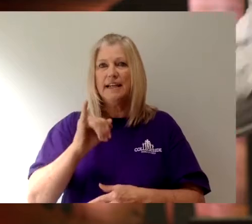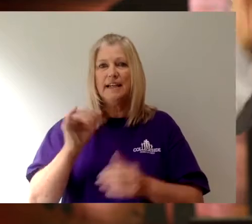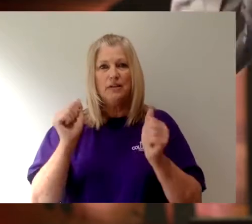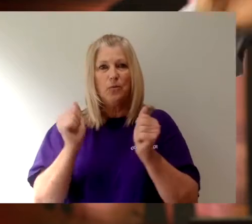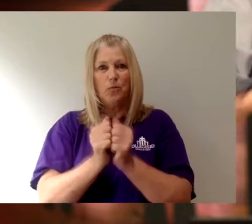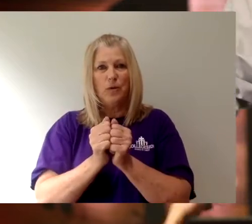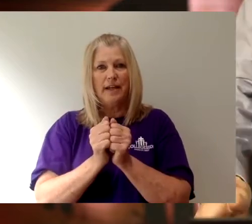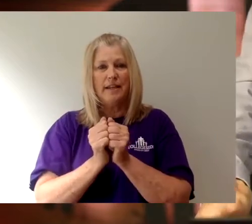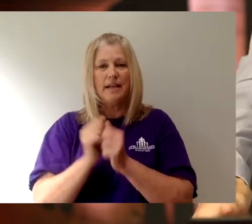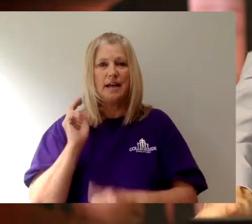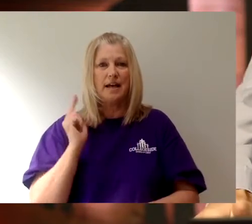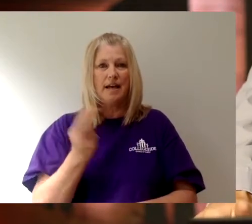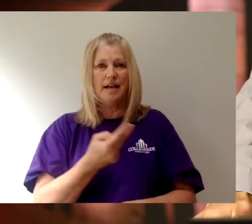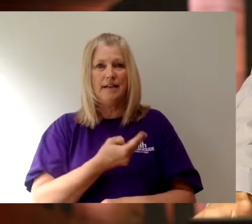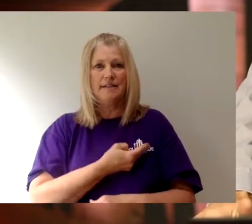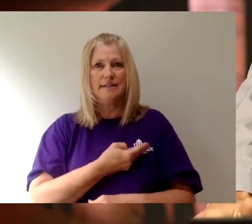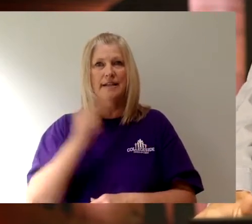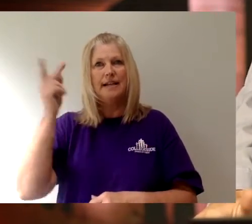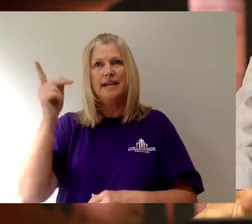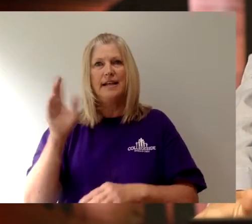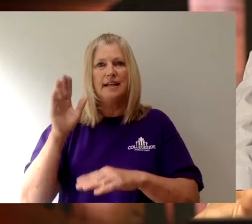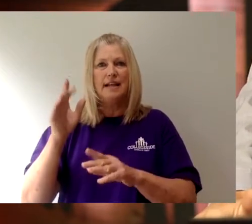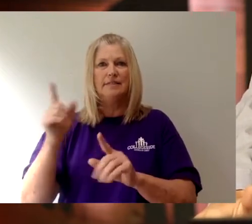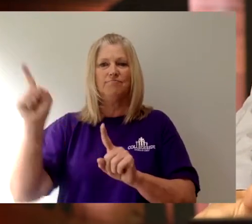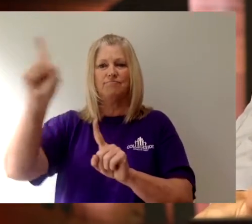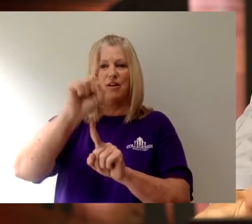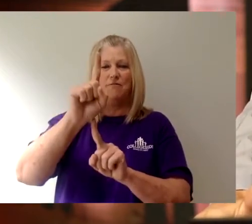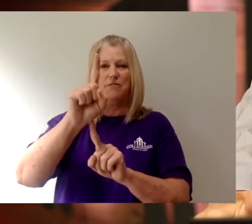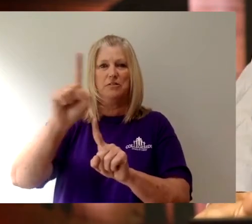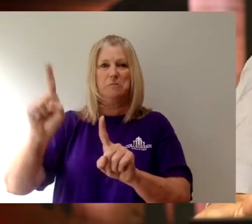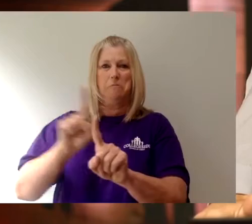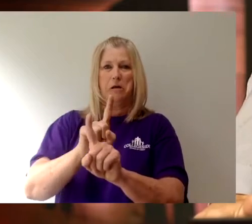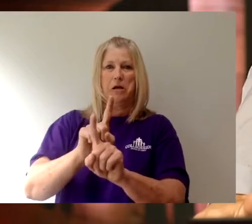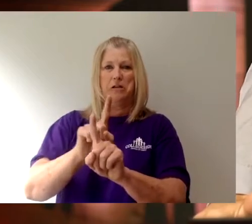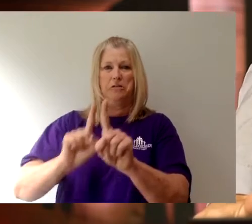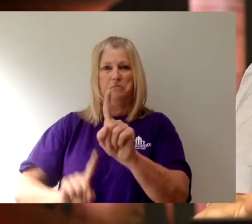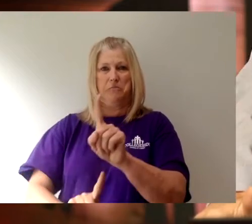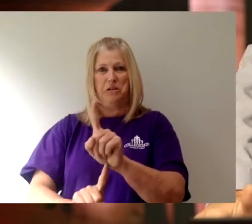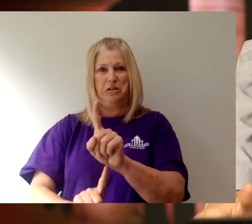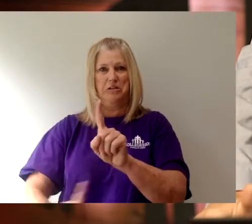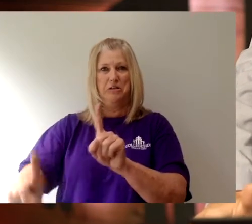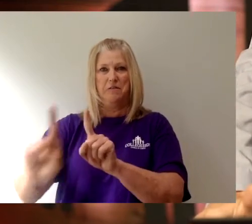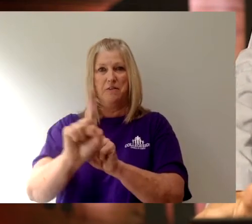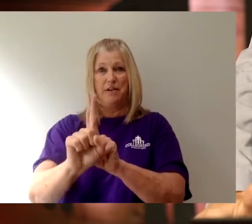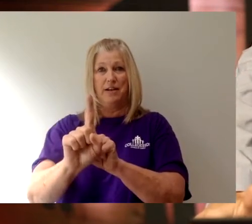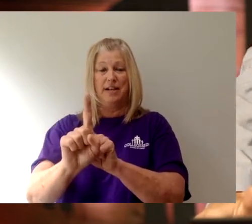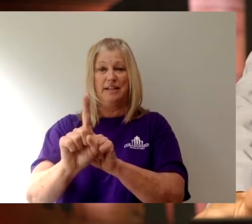with us. He is over us. He is behind us. He is beneath us. He is in front of us.